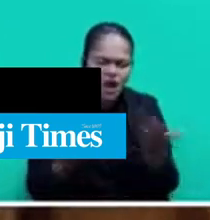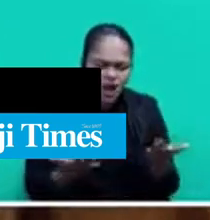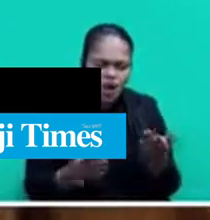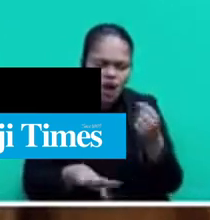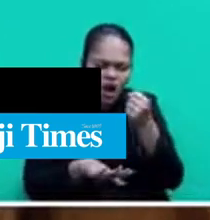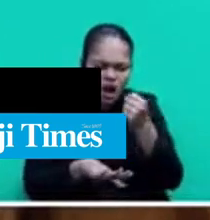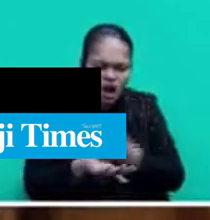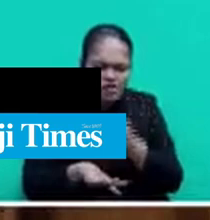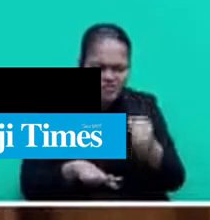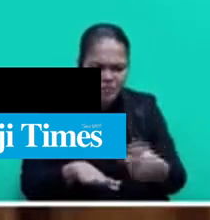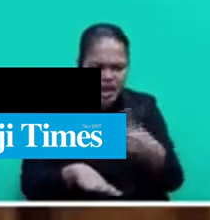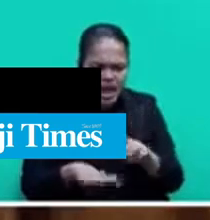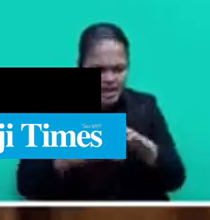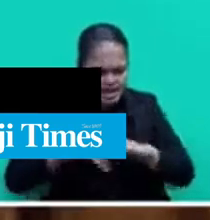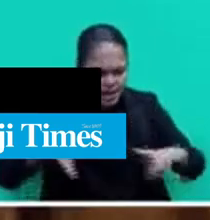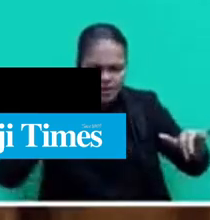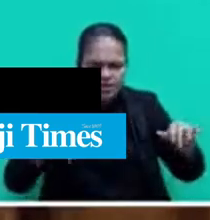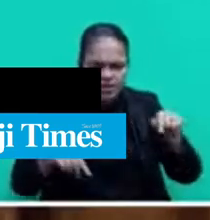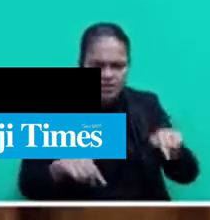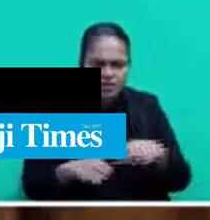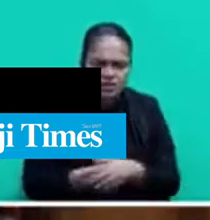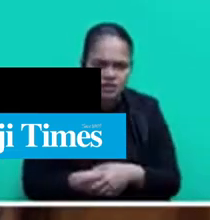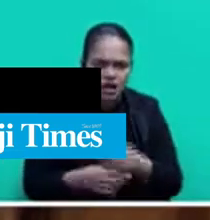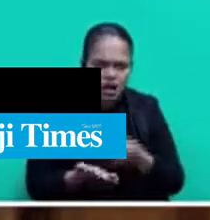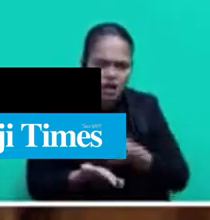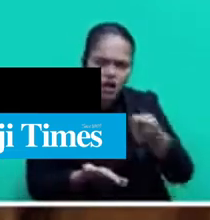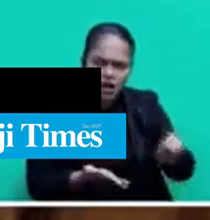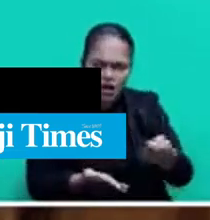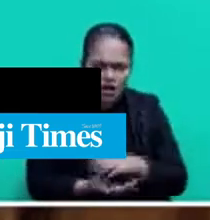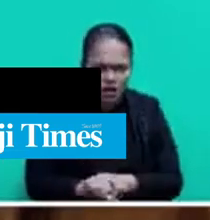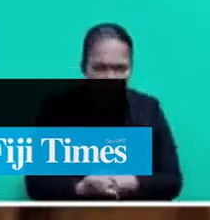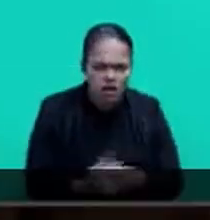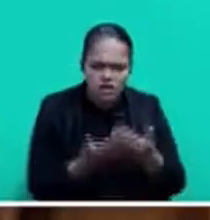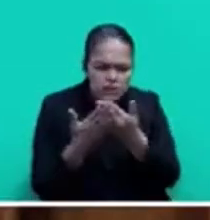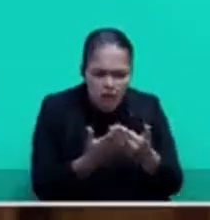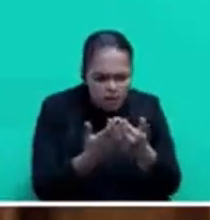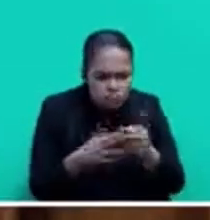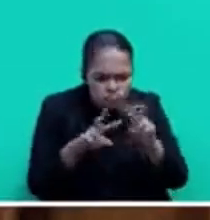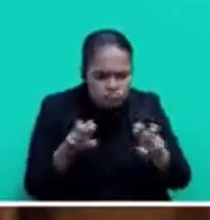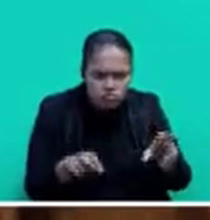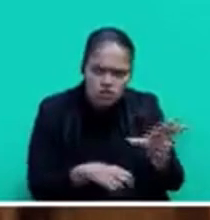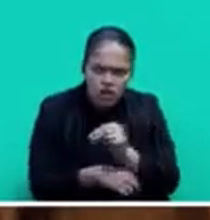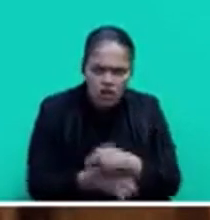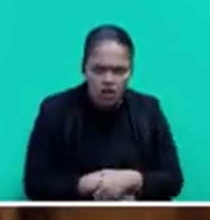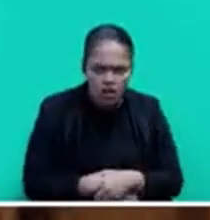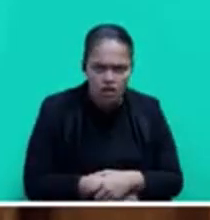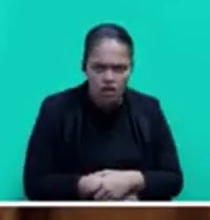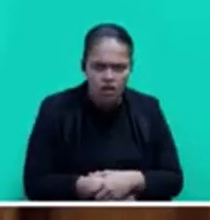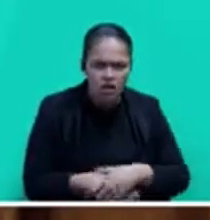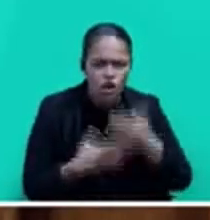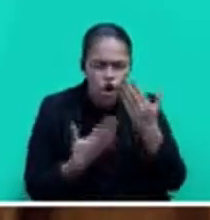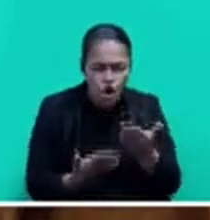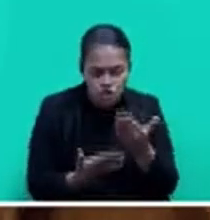first allow money to be spent without any feasibility study done? The vulnerable Esrom talked